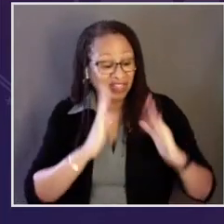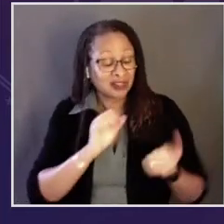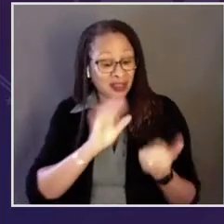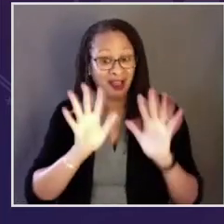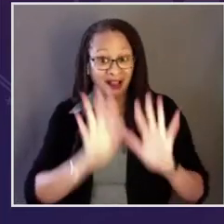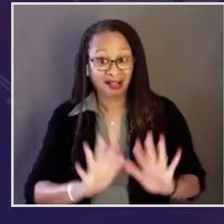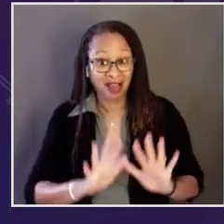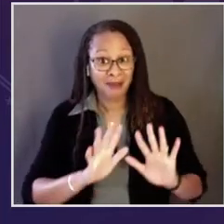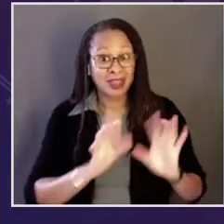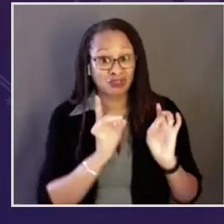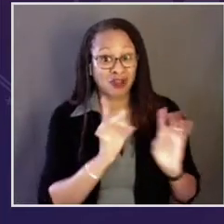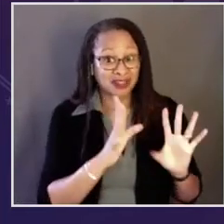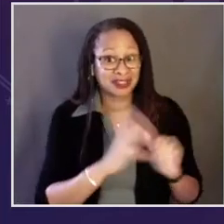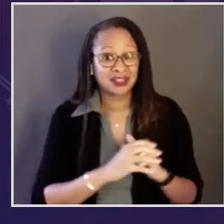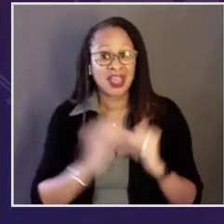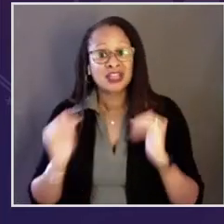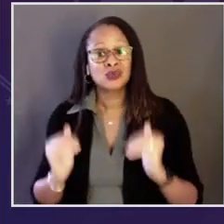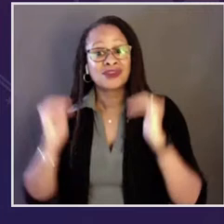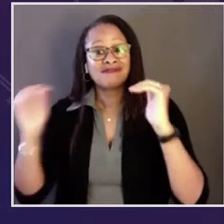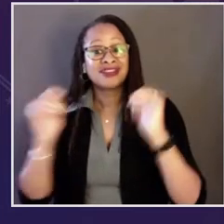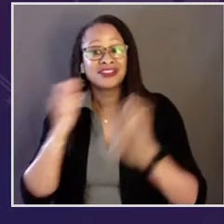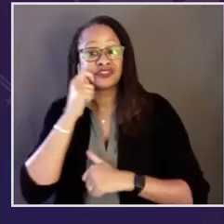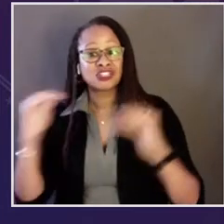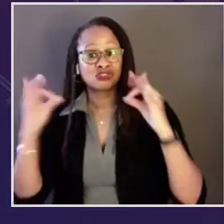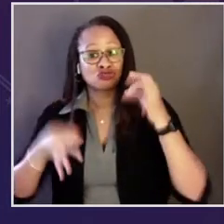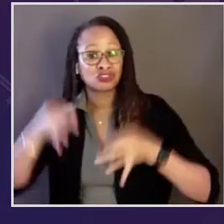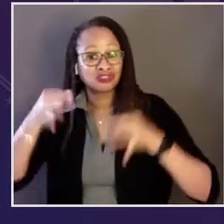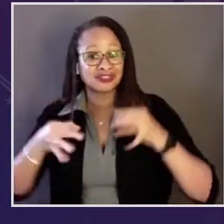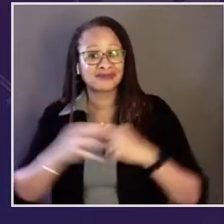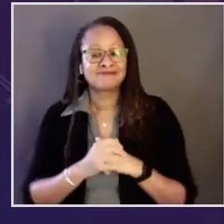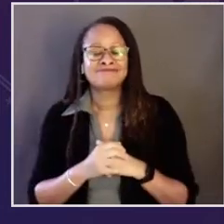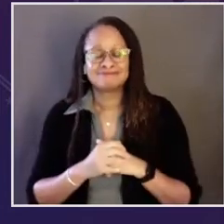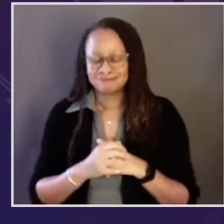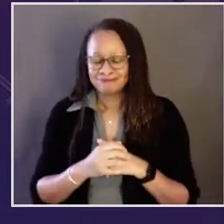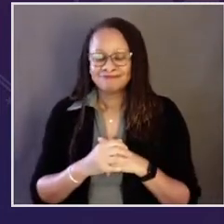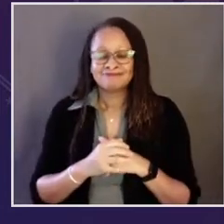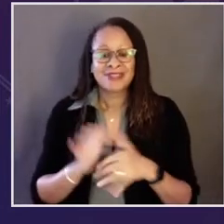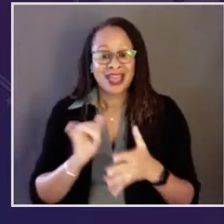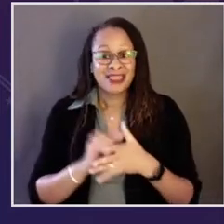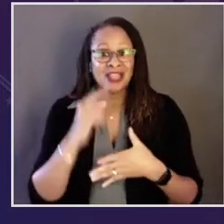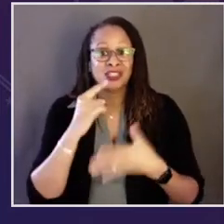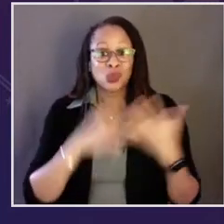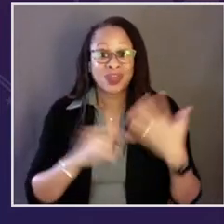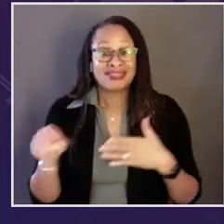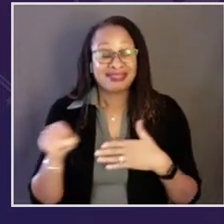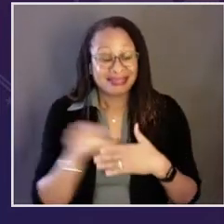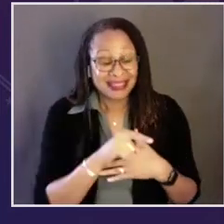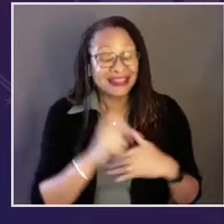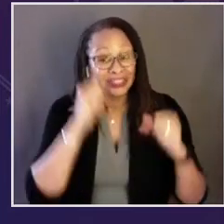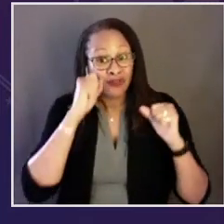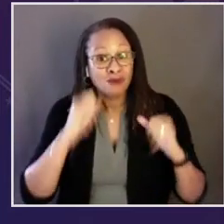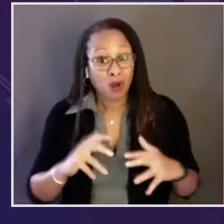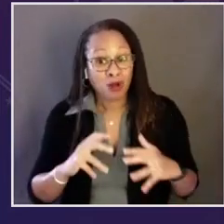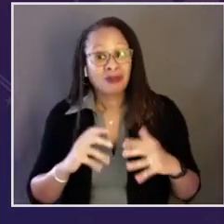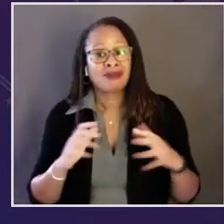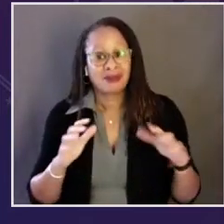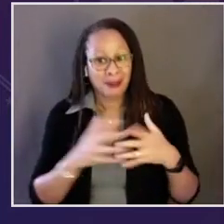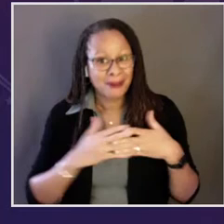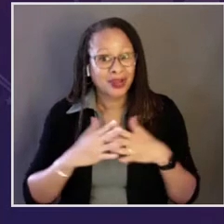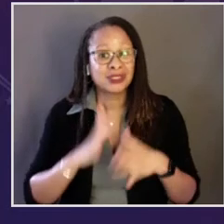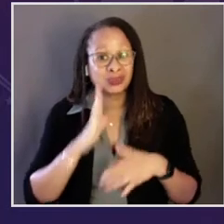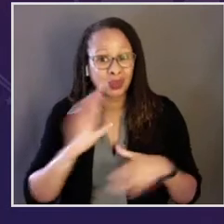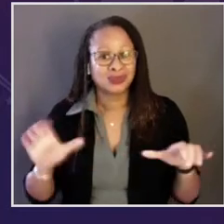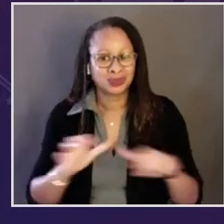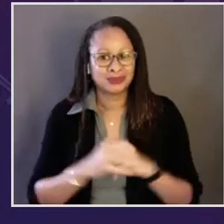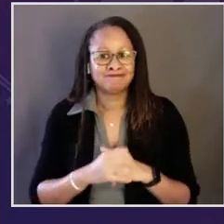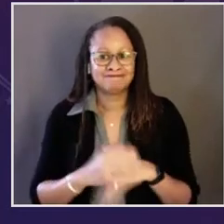challenges of our time, from combating our climate crisis to advancing racial justice. That is